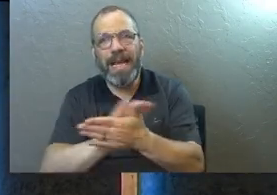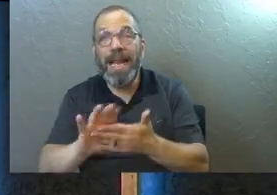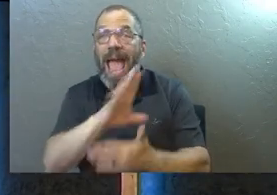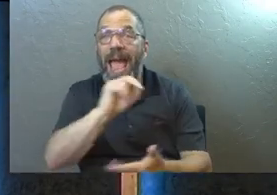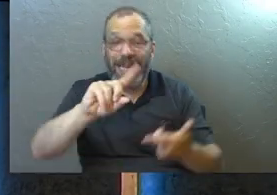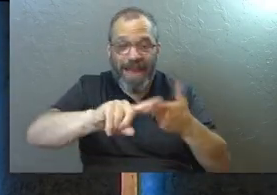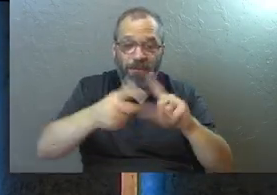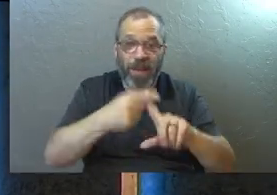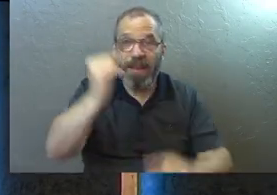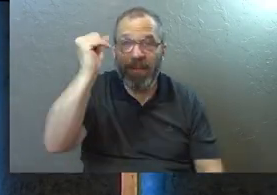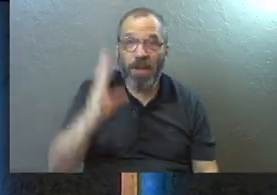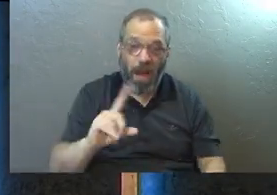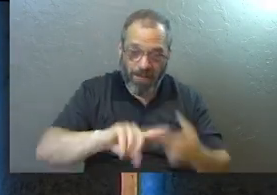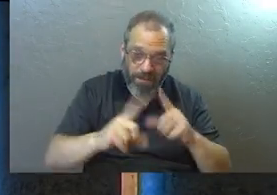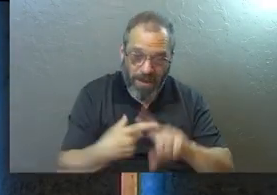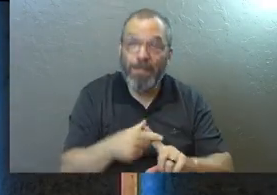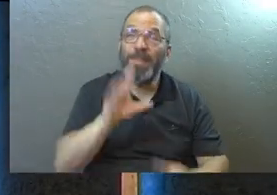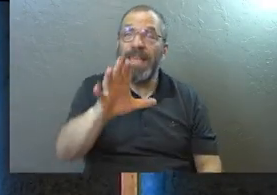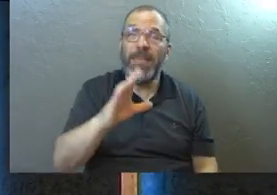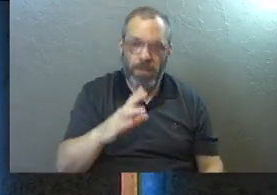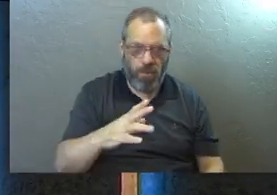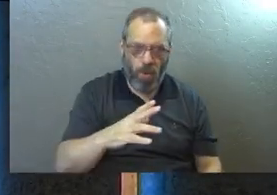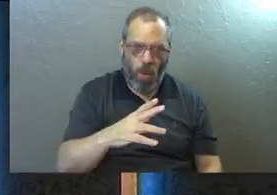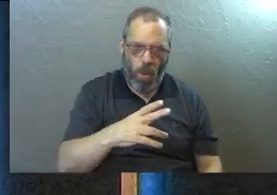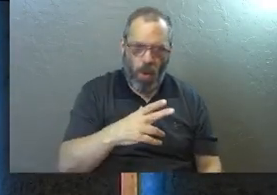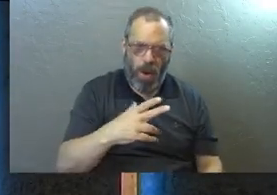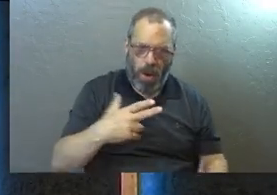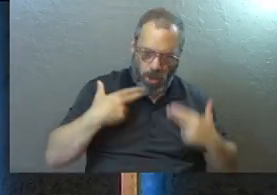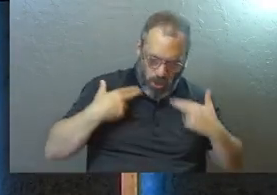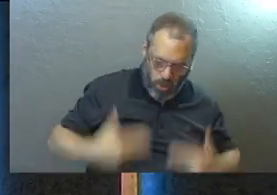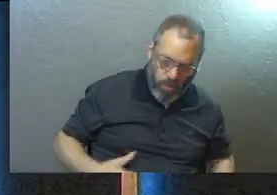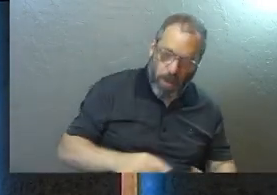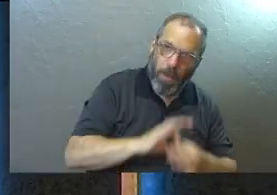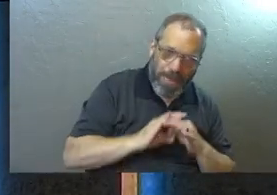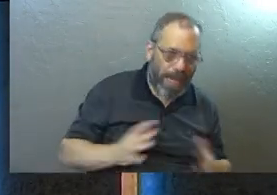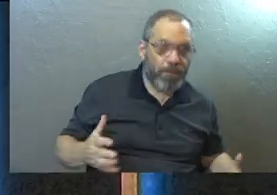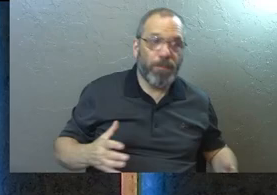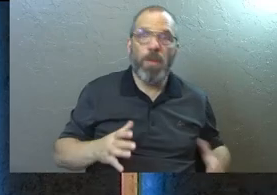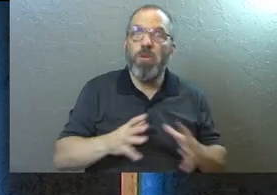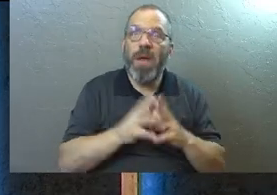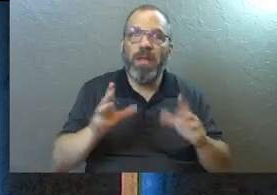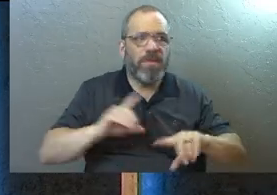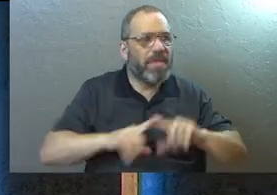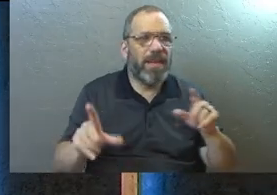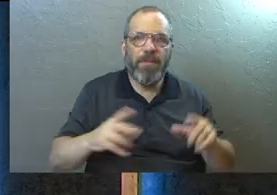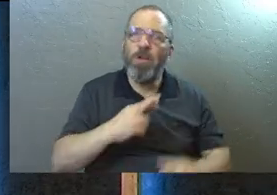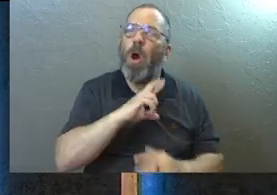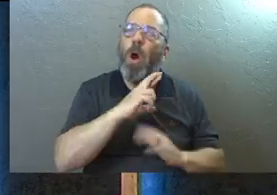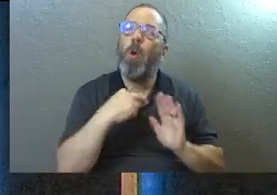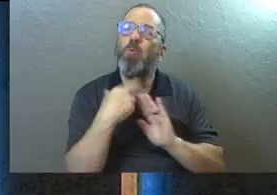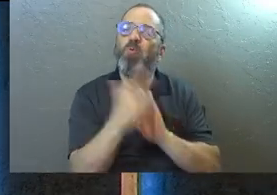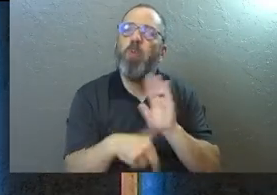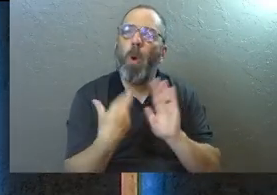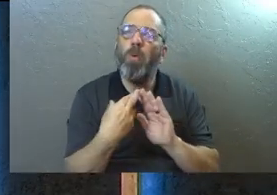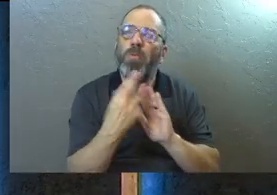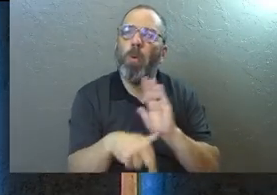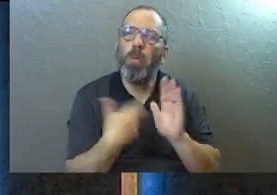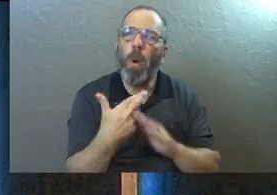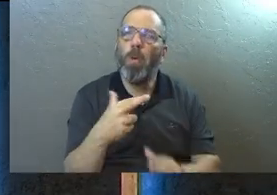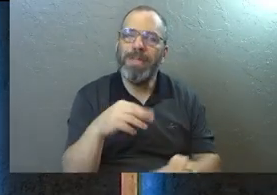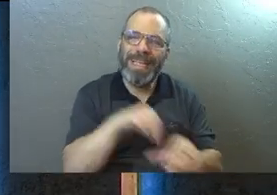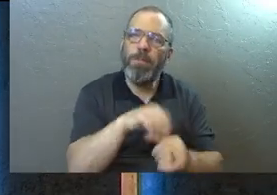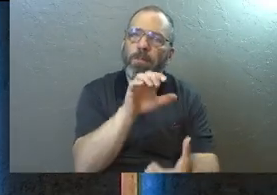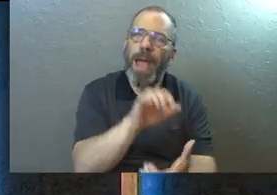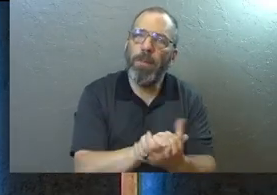of God. Even in your human relationships, you do that, right? Like you have a lot of different roles that you play in your